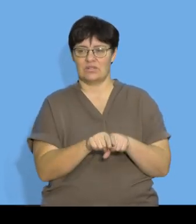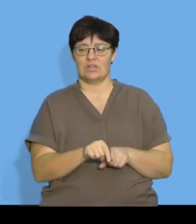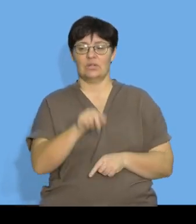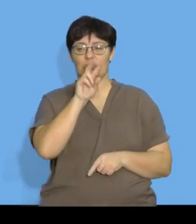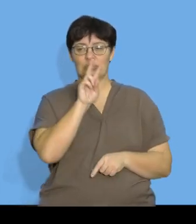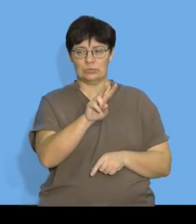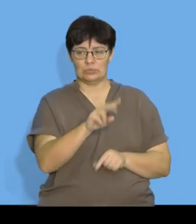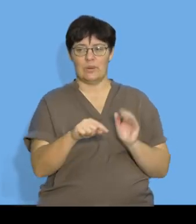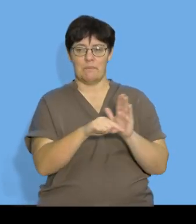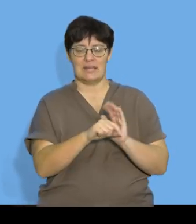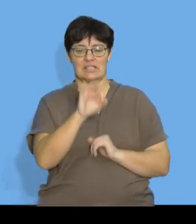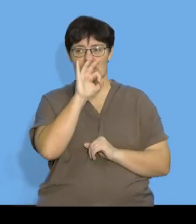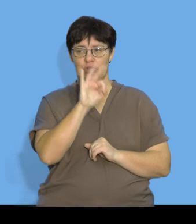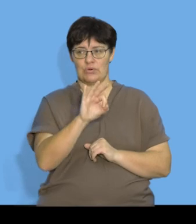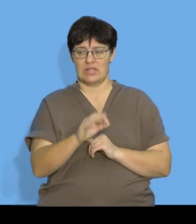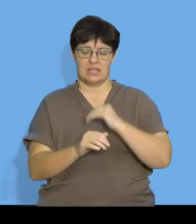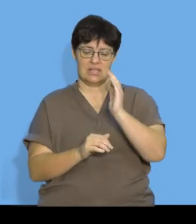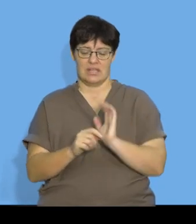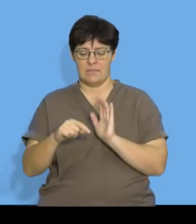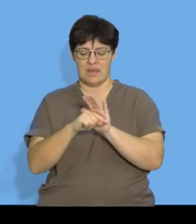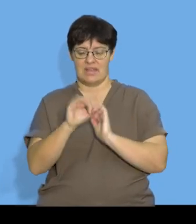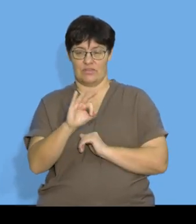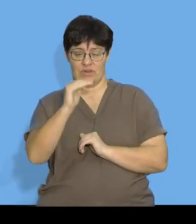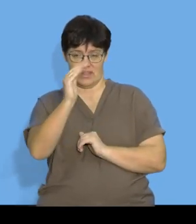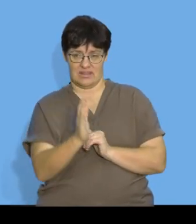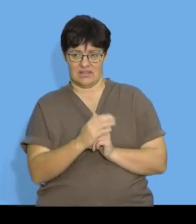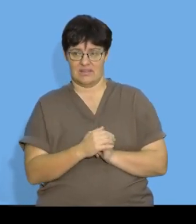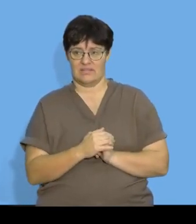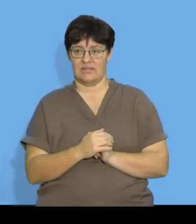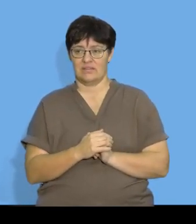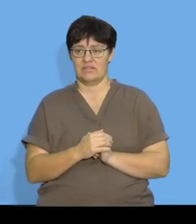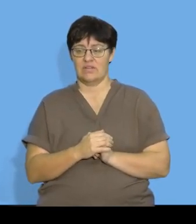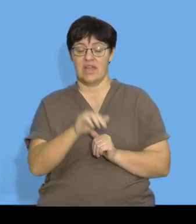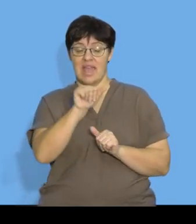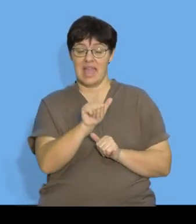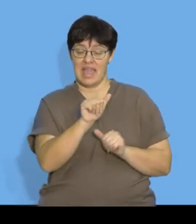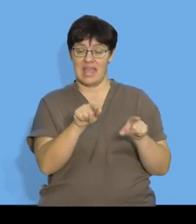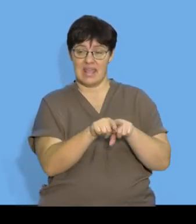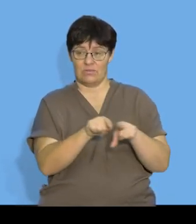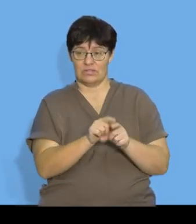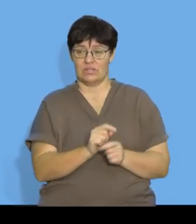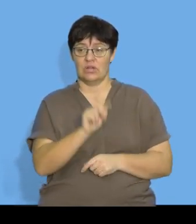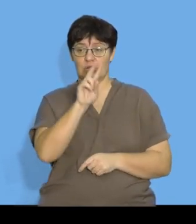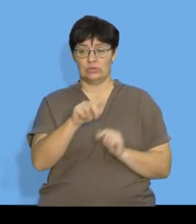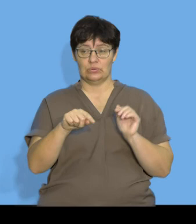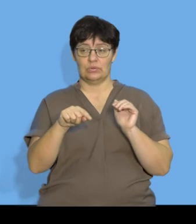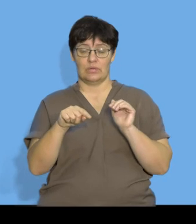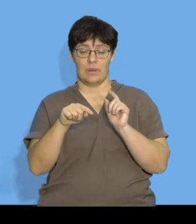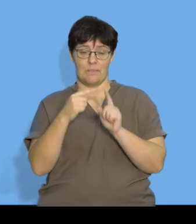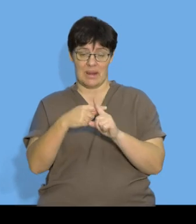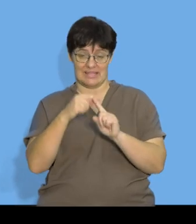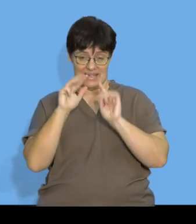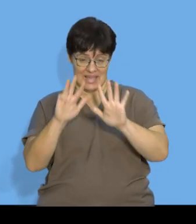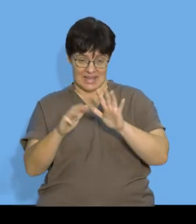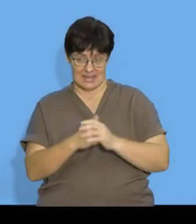minus 3 times negative 3 so a is going to be equal to 2 plus 9